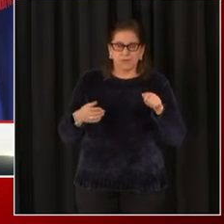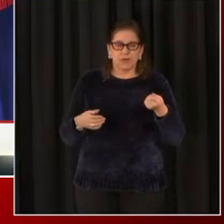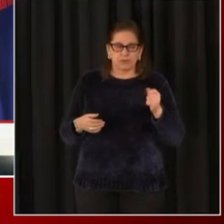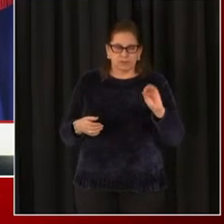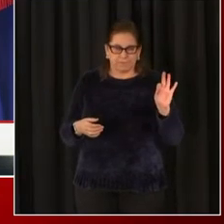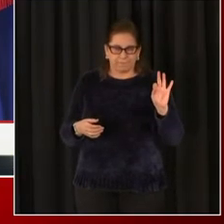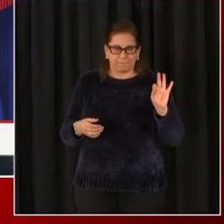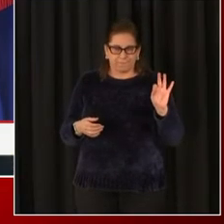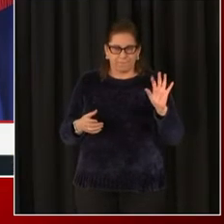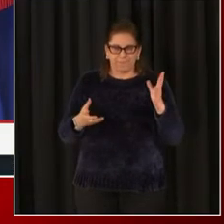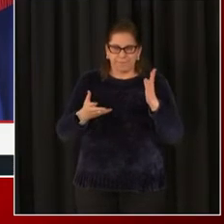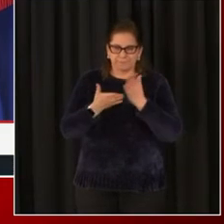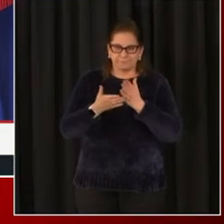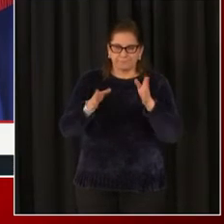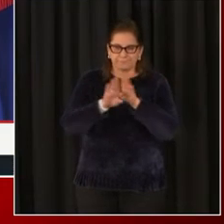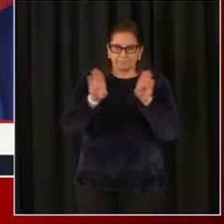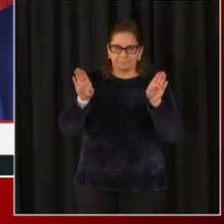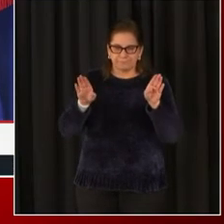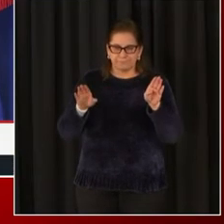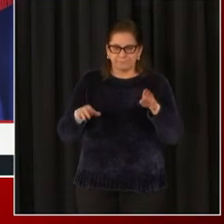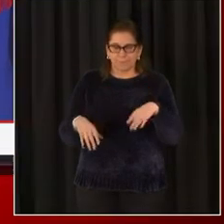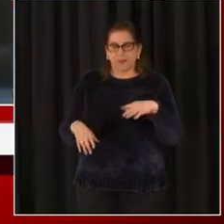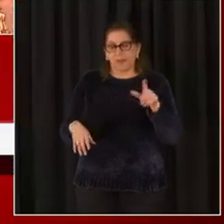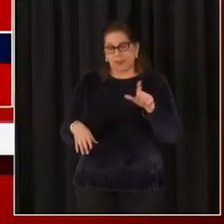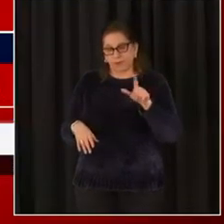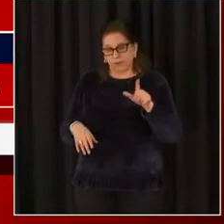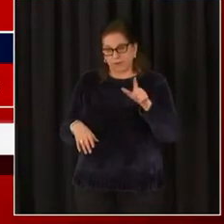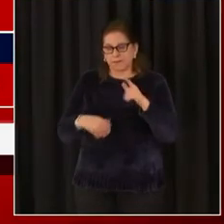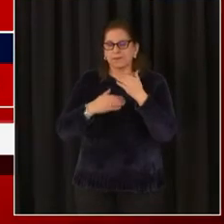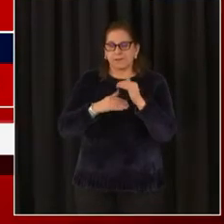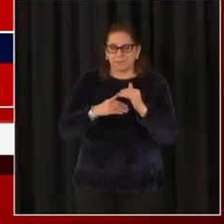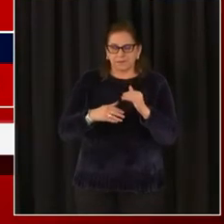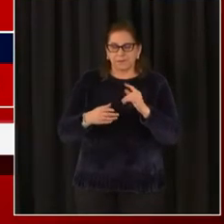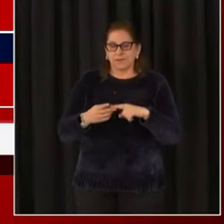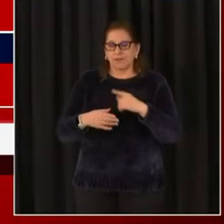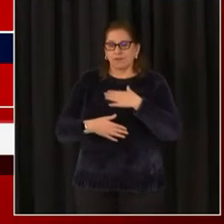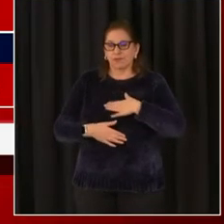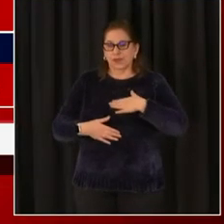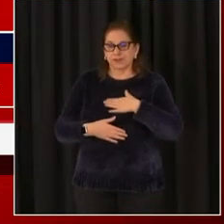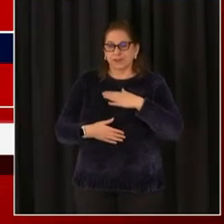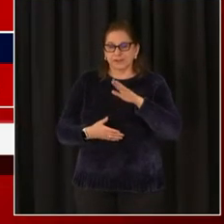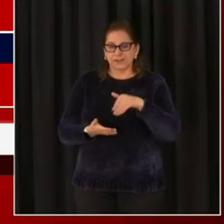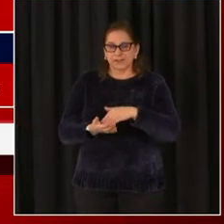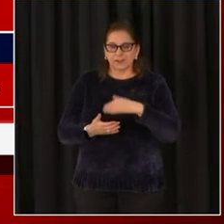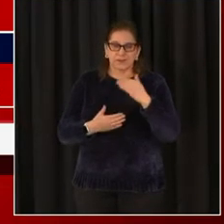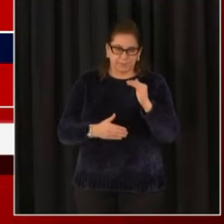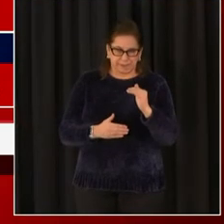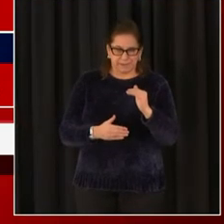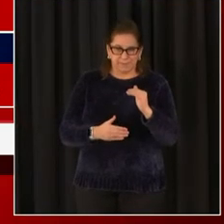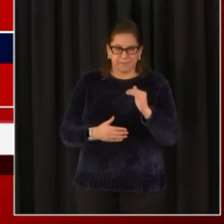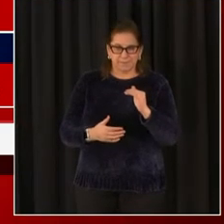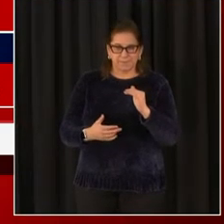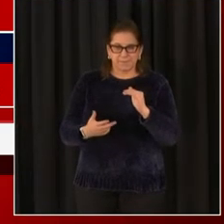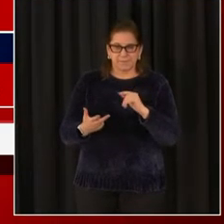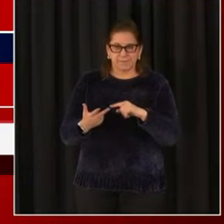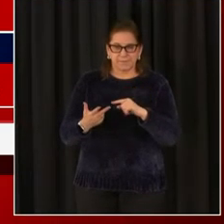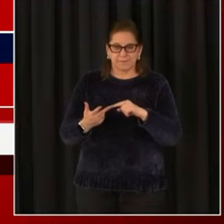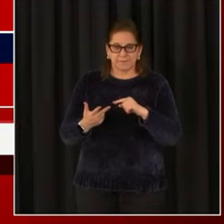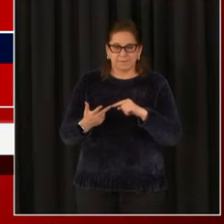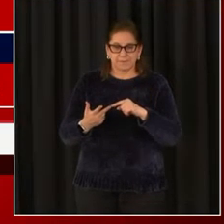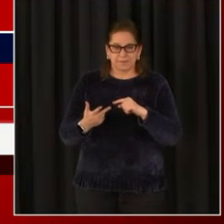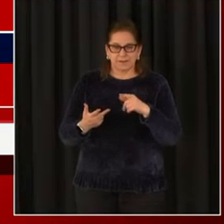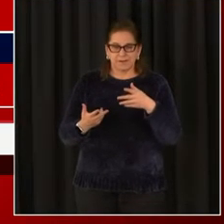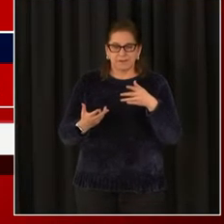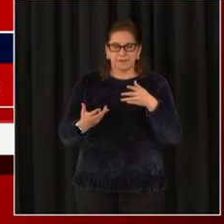off, um, libraries, the limitations on recs, um, the circulator, those will remain, um, paused.